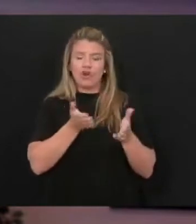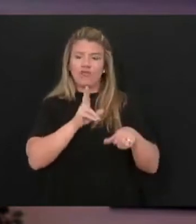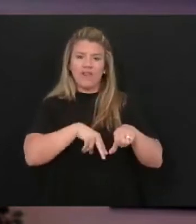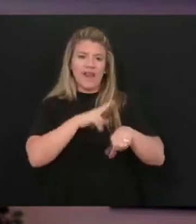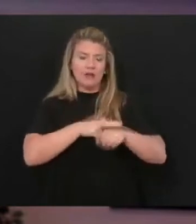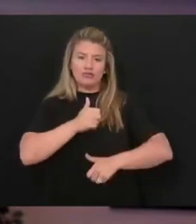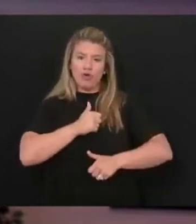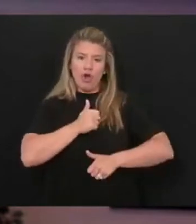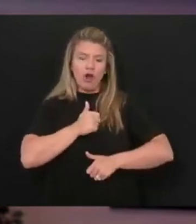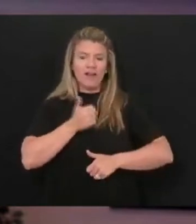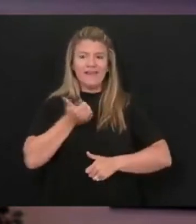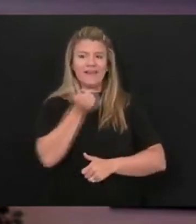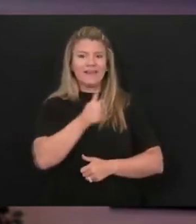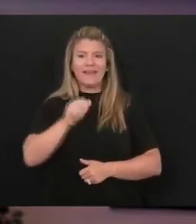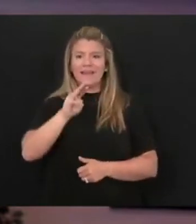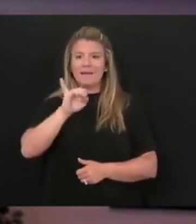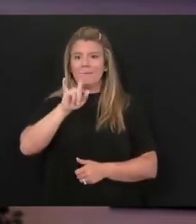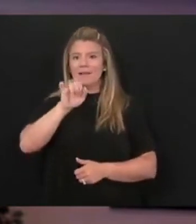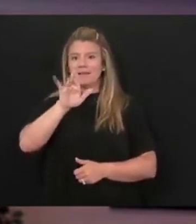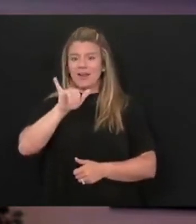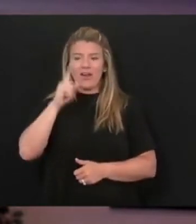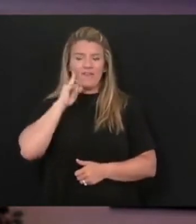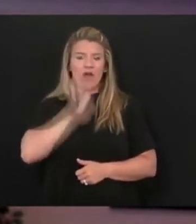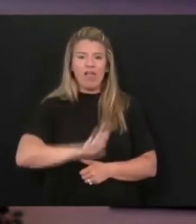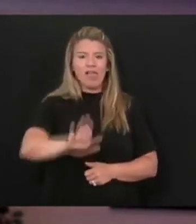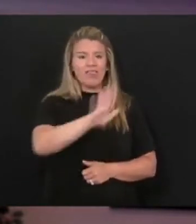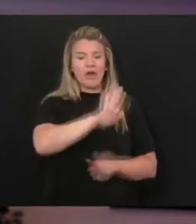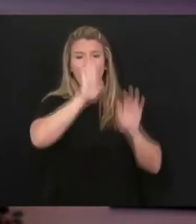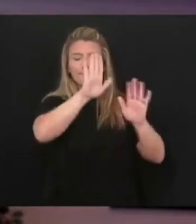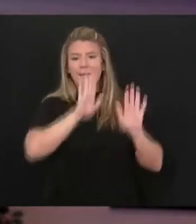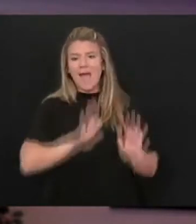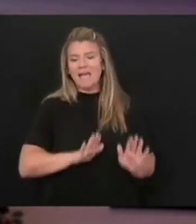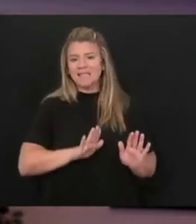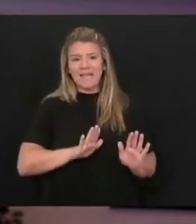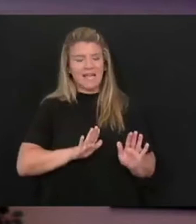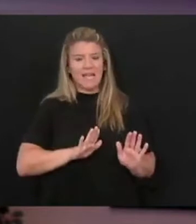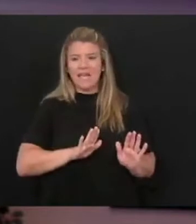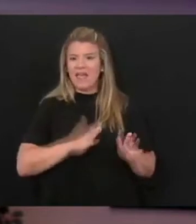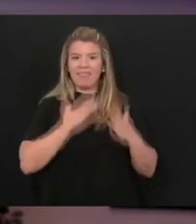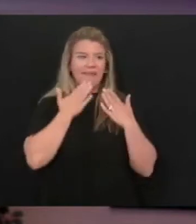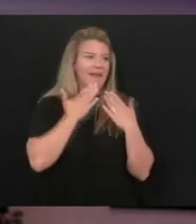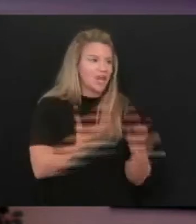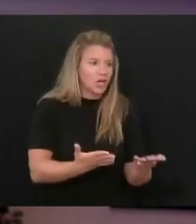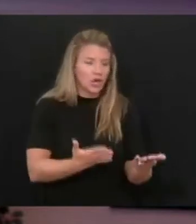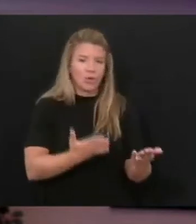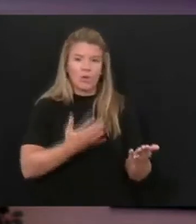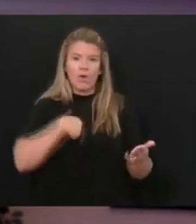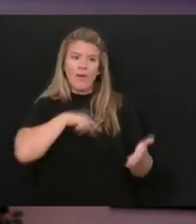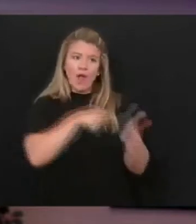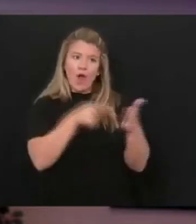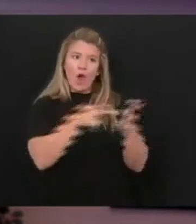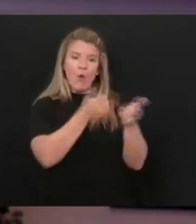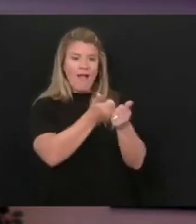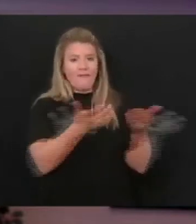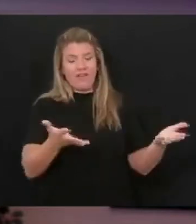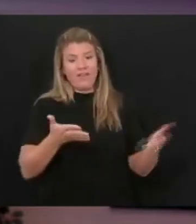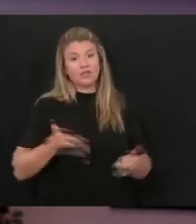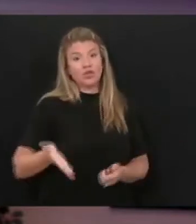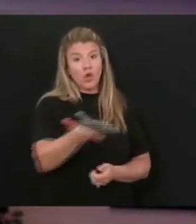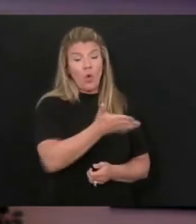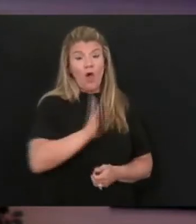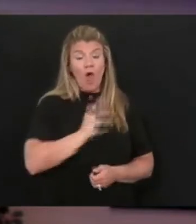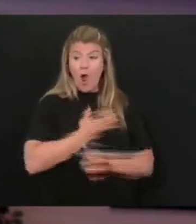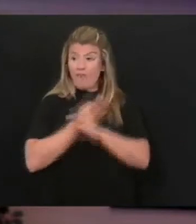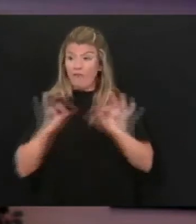for an amazing debt of gratitude that we all have for the freedoms that we experience